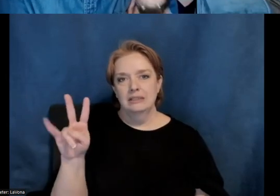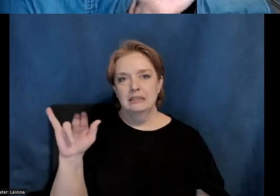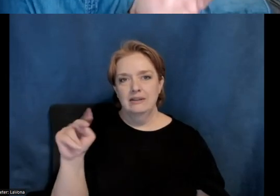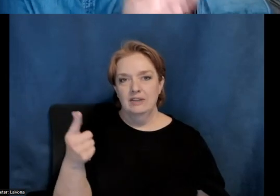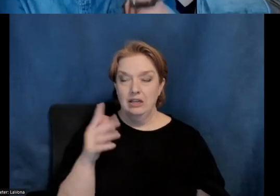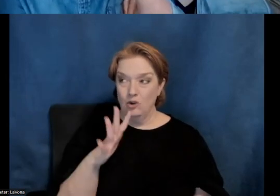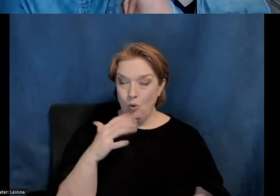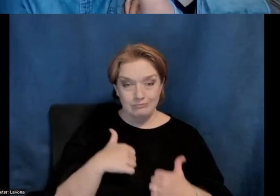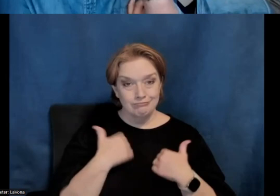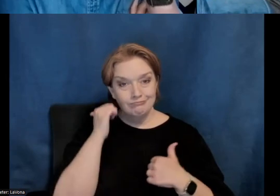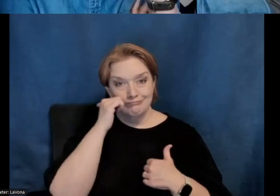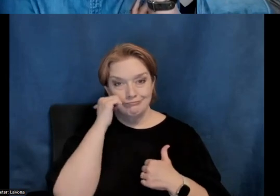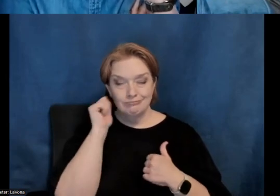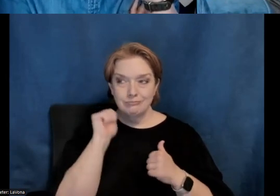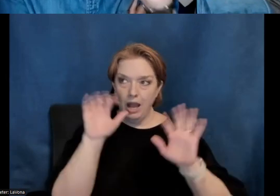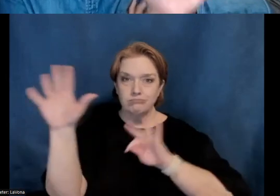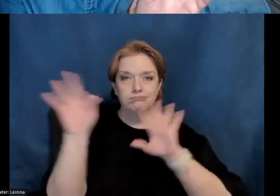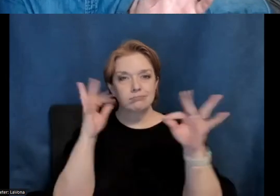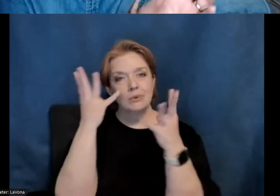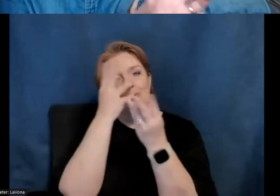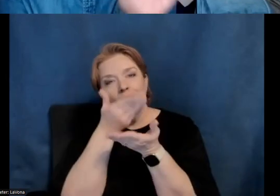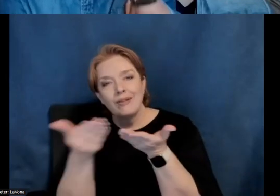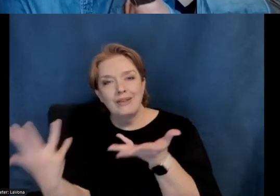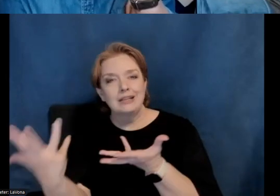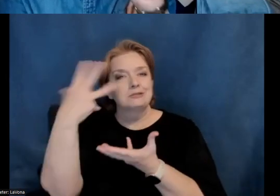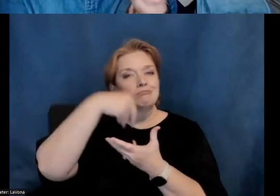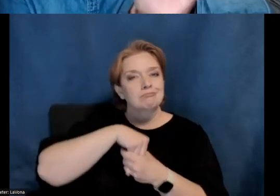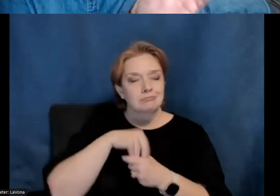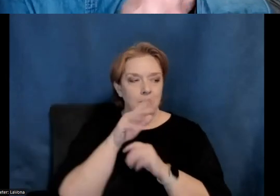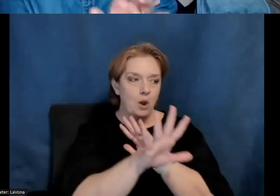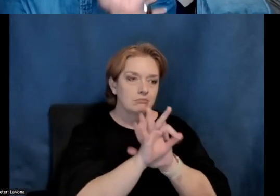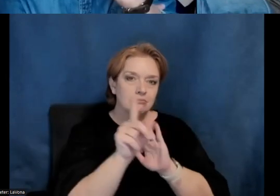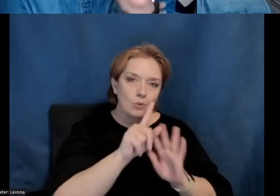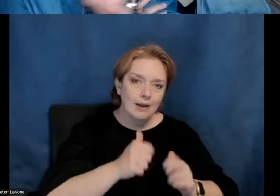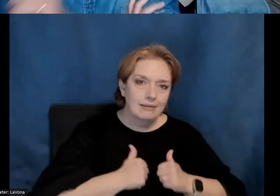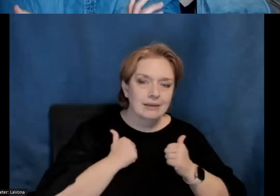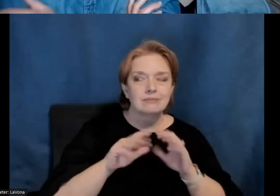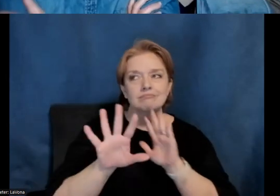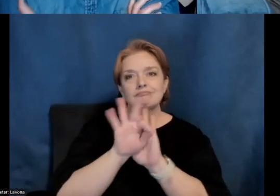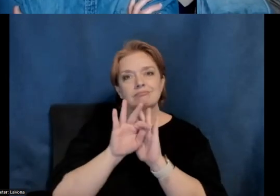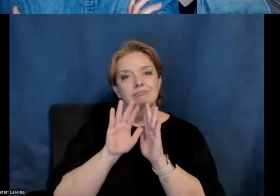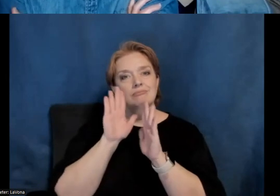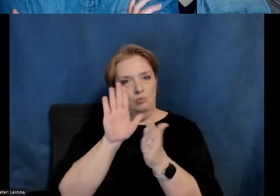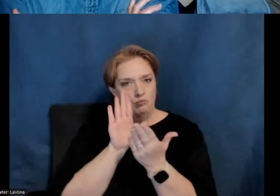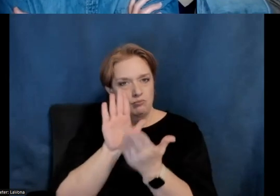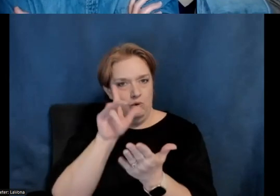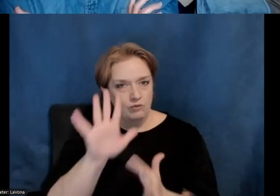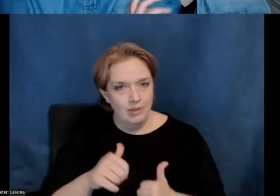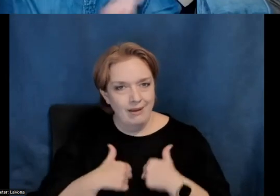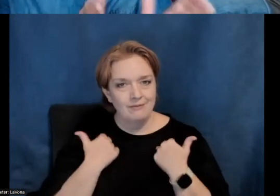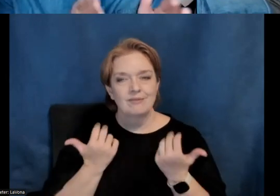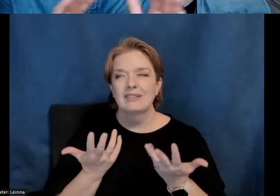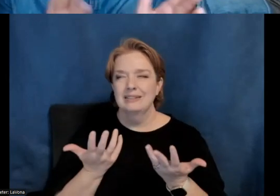You know, you, you make choices, you, uh, you choose the place that you live, you choose how you live. Uh, and, um, uh,